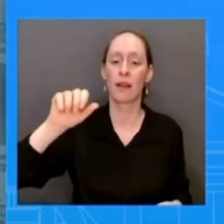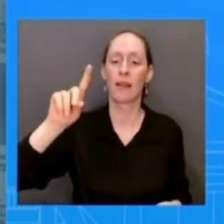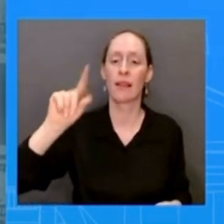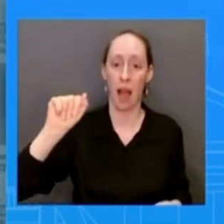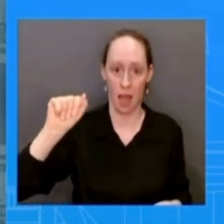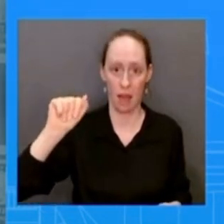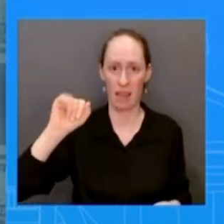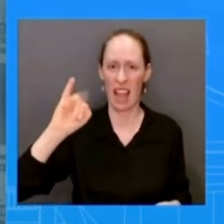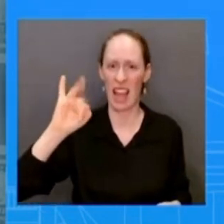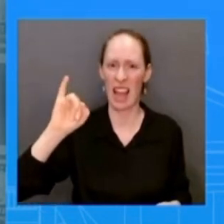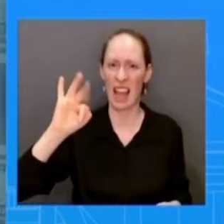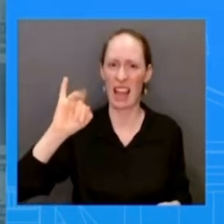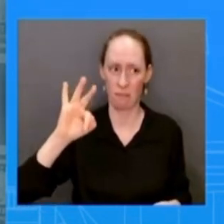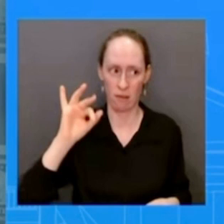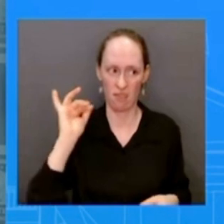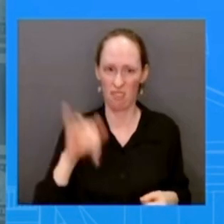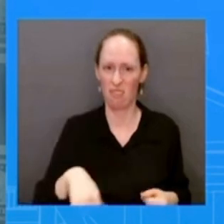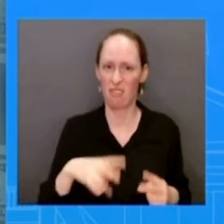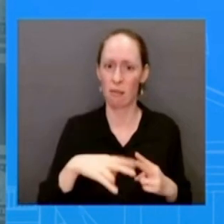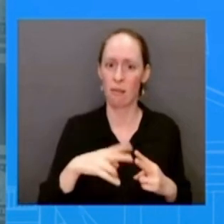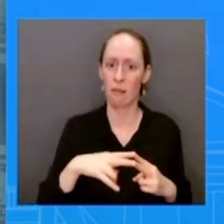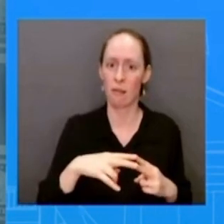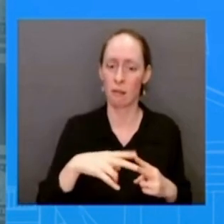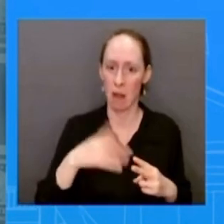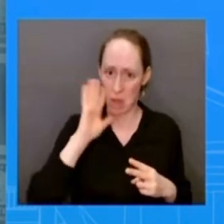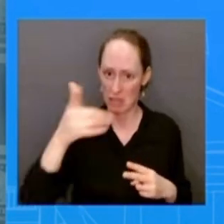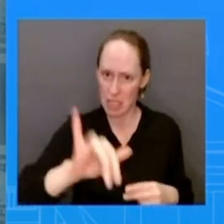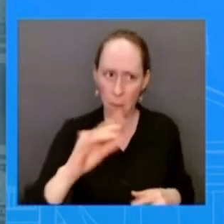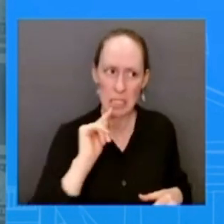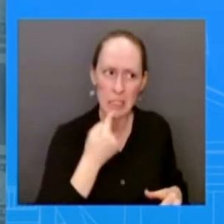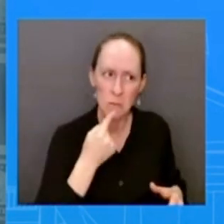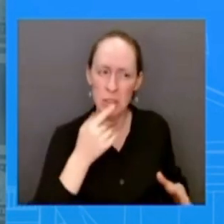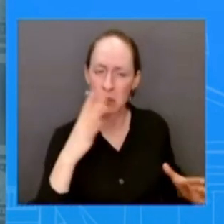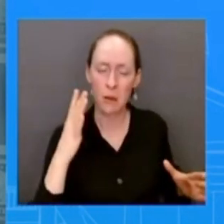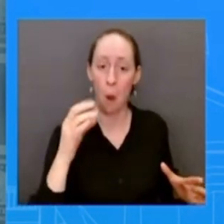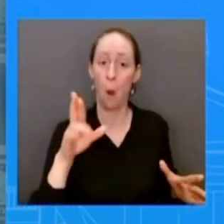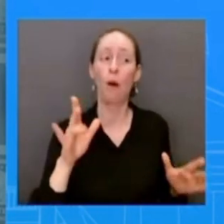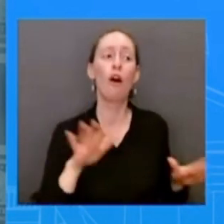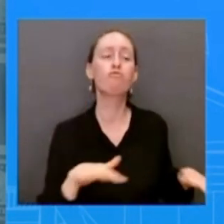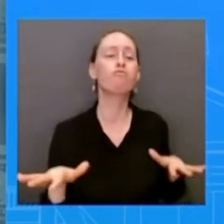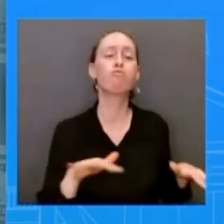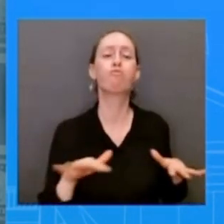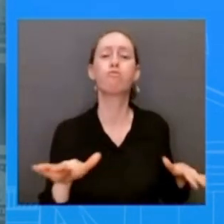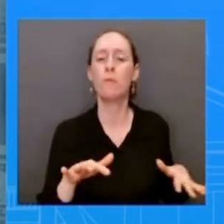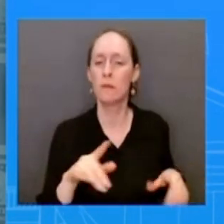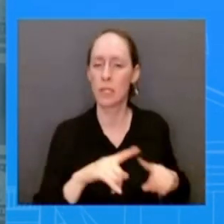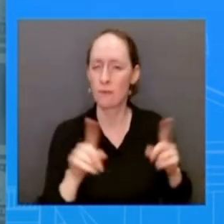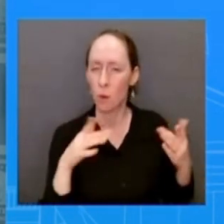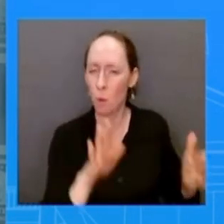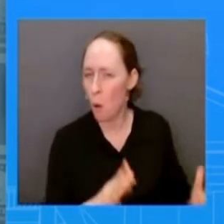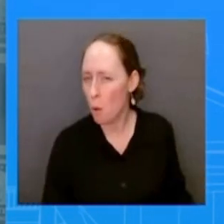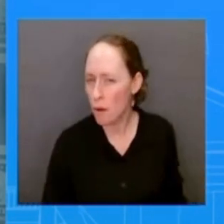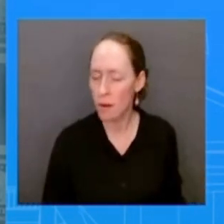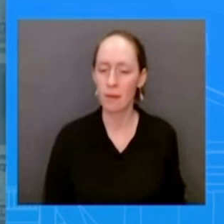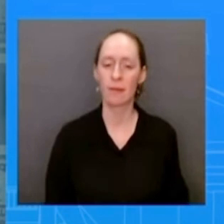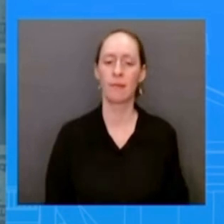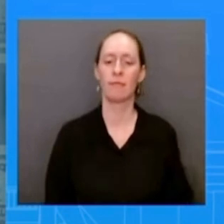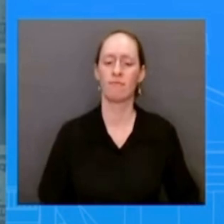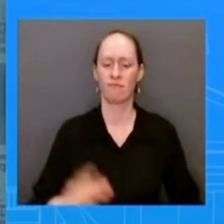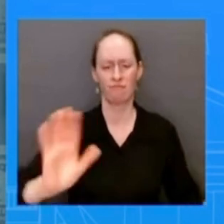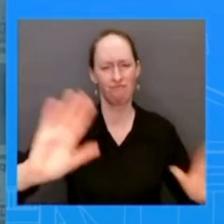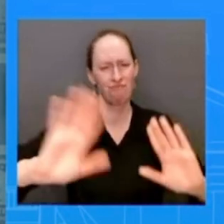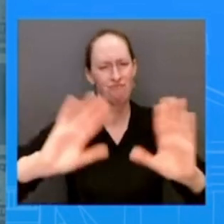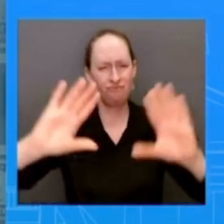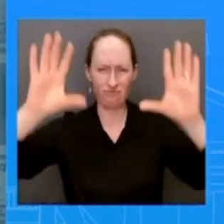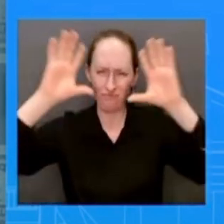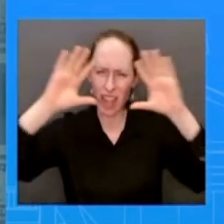have been on top of this from day one and so that's what he's going to continue to do when it comes to americans lives and when